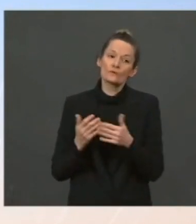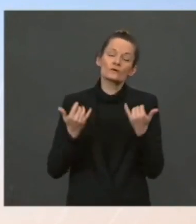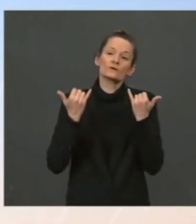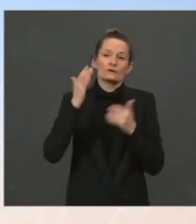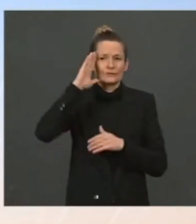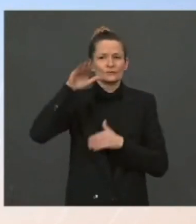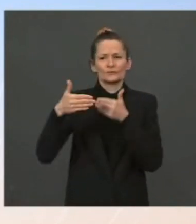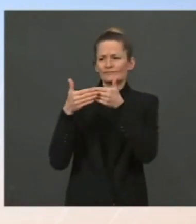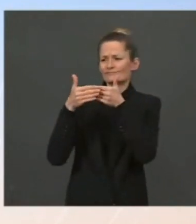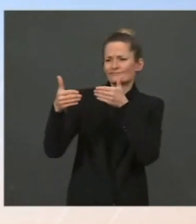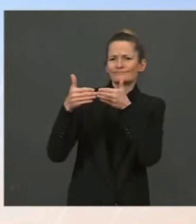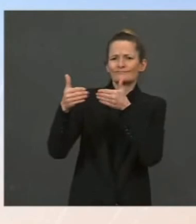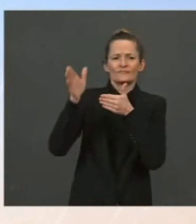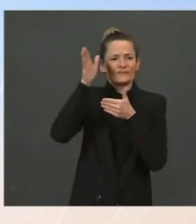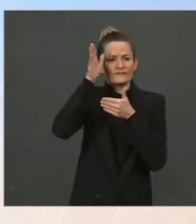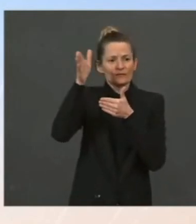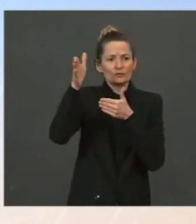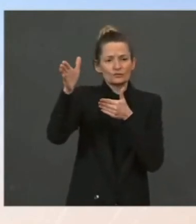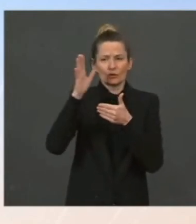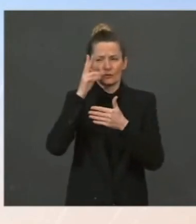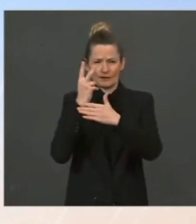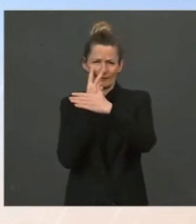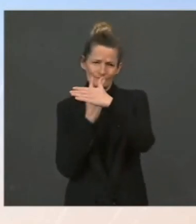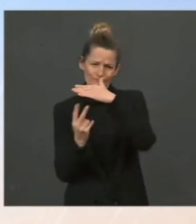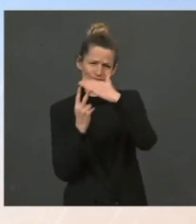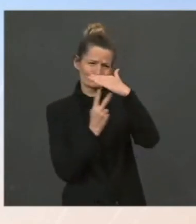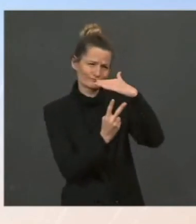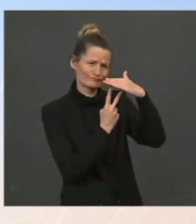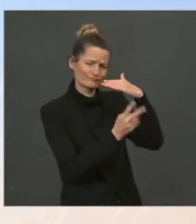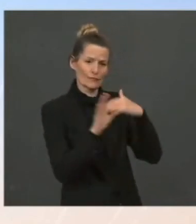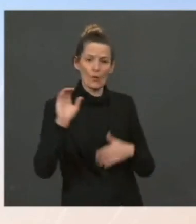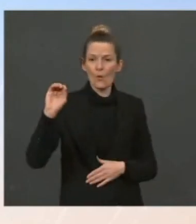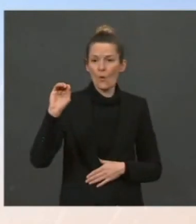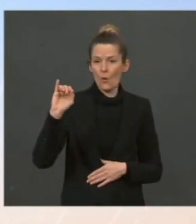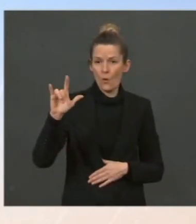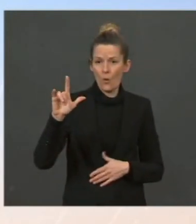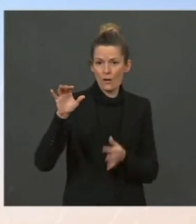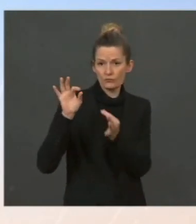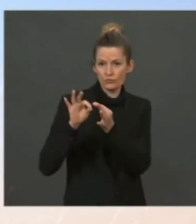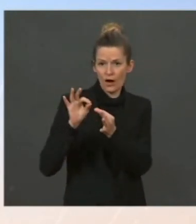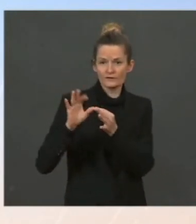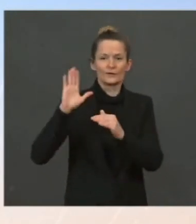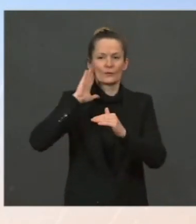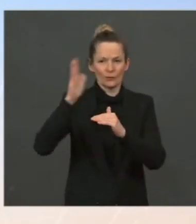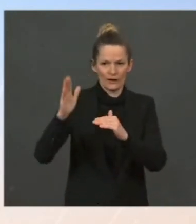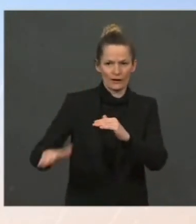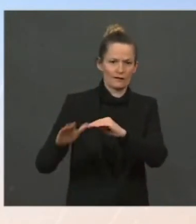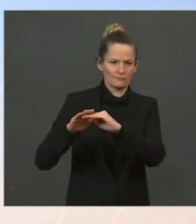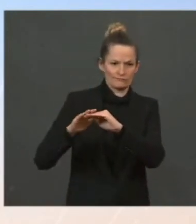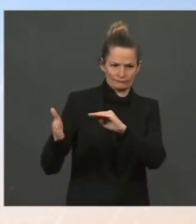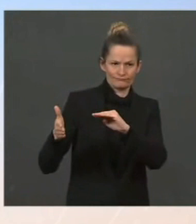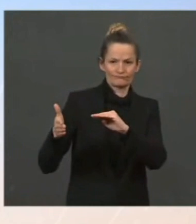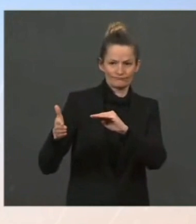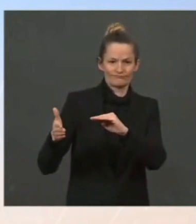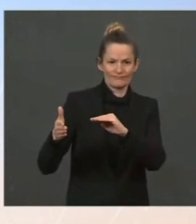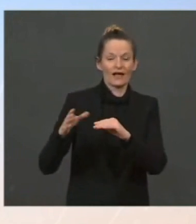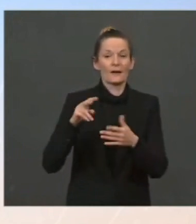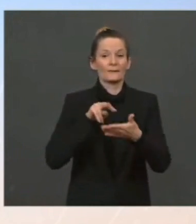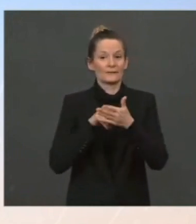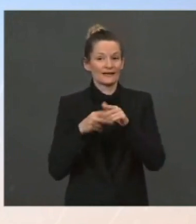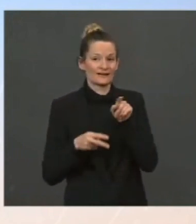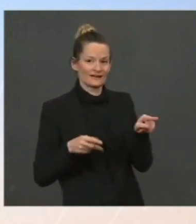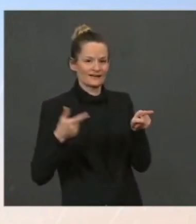projections are that the oil prices and therefore hopefully the gas prices fall. bridging that time is what the